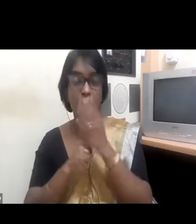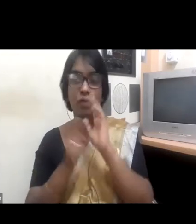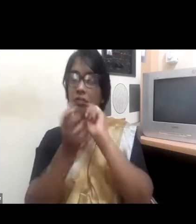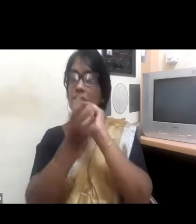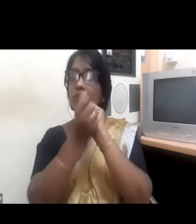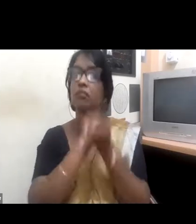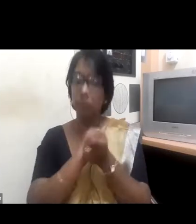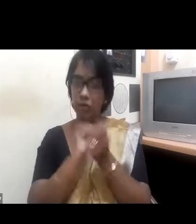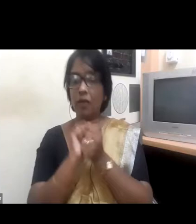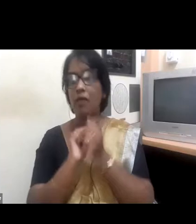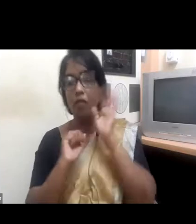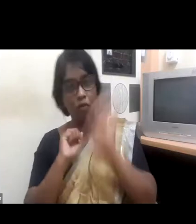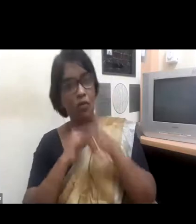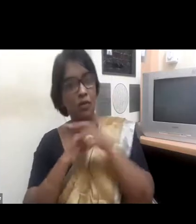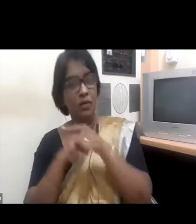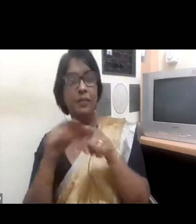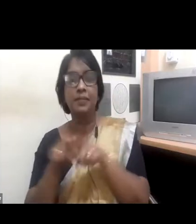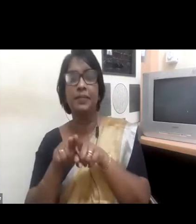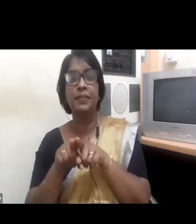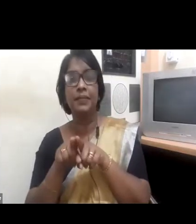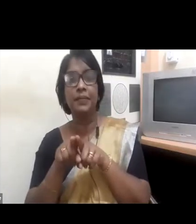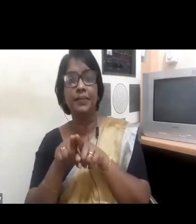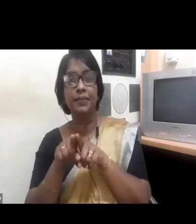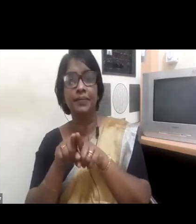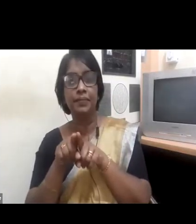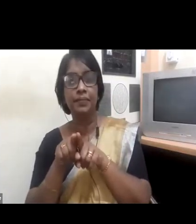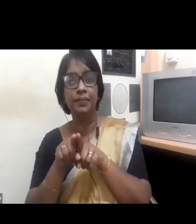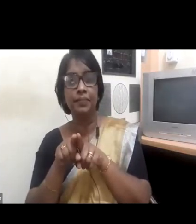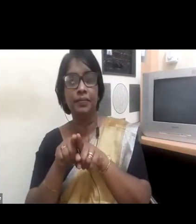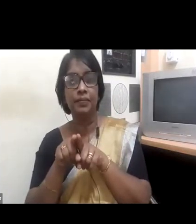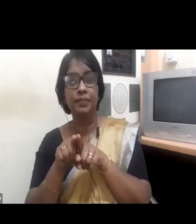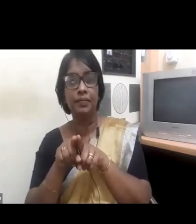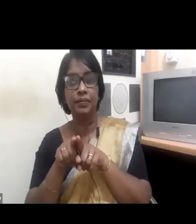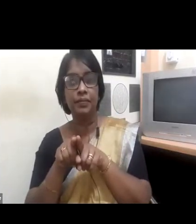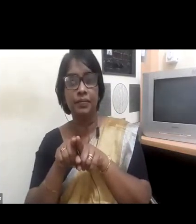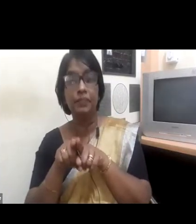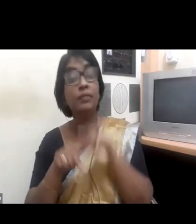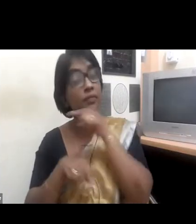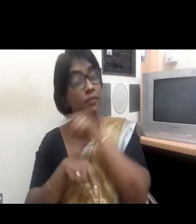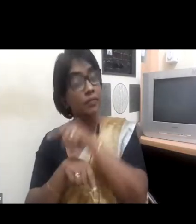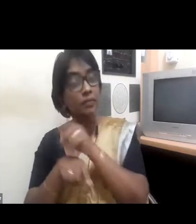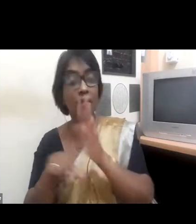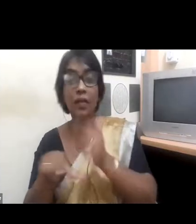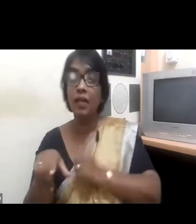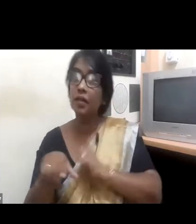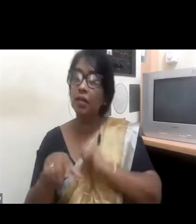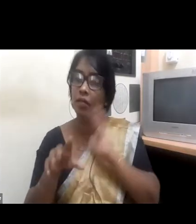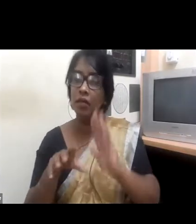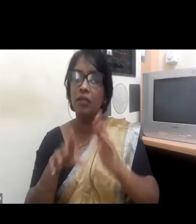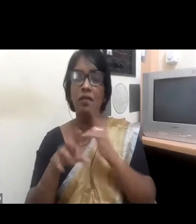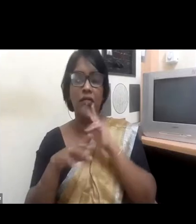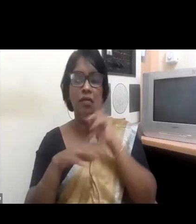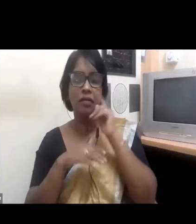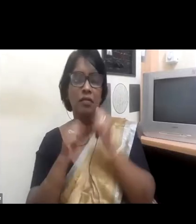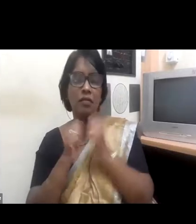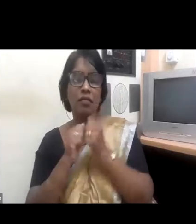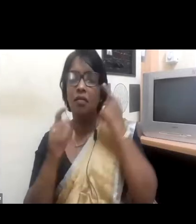ambitions to do greater things. And so now, today, we have our first manufacturing